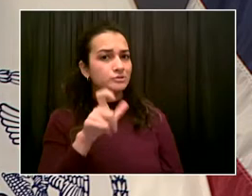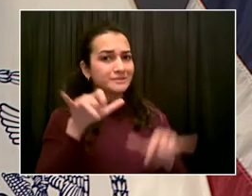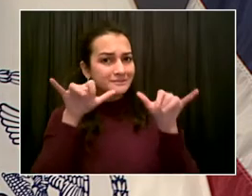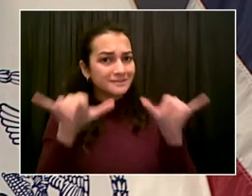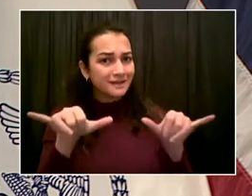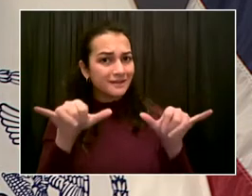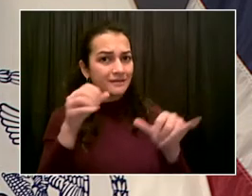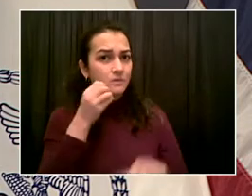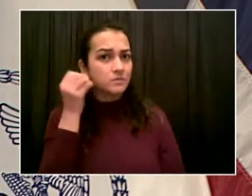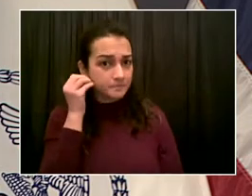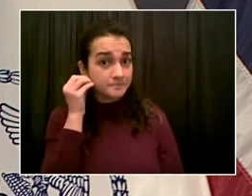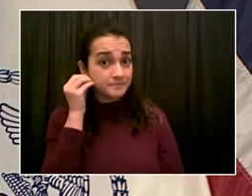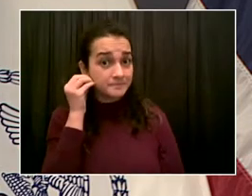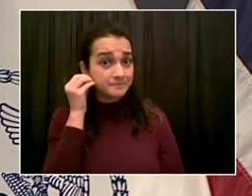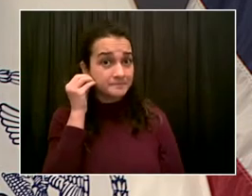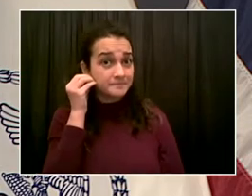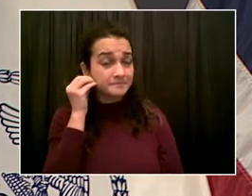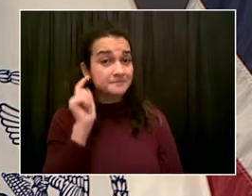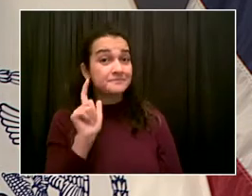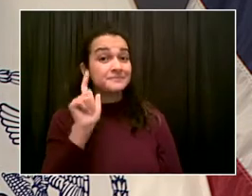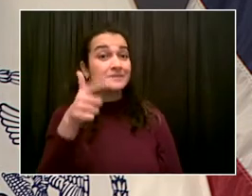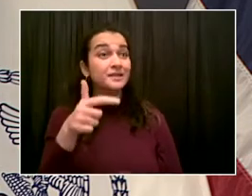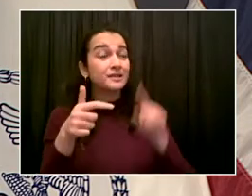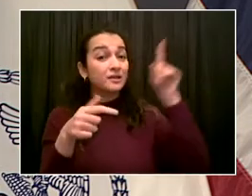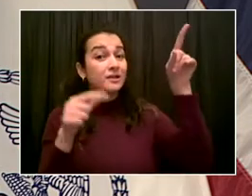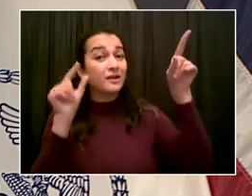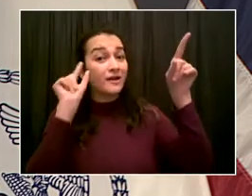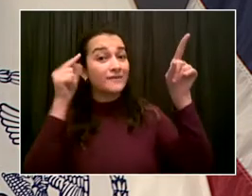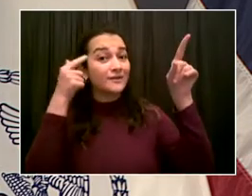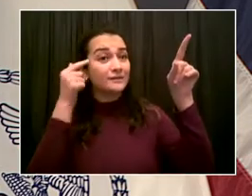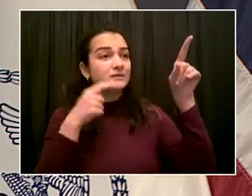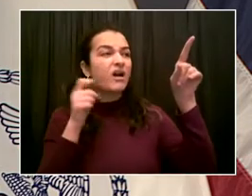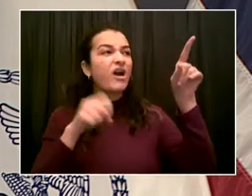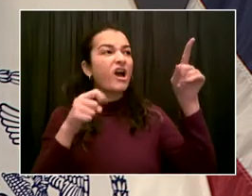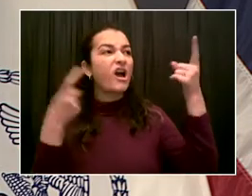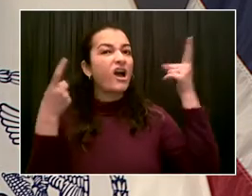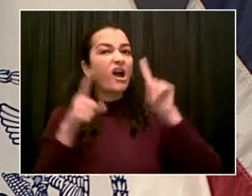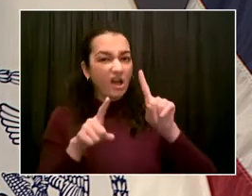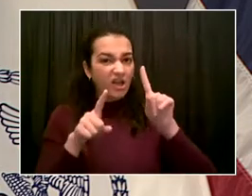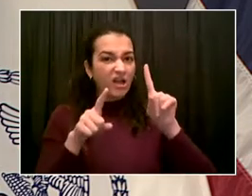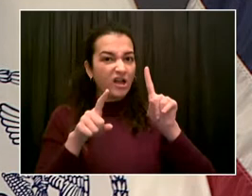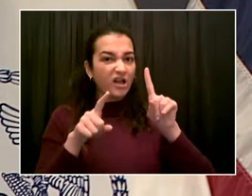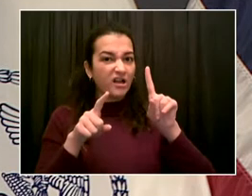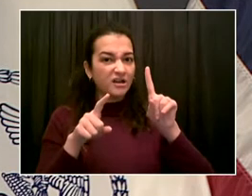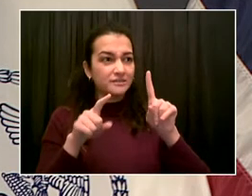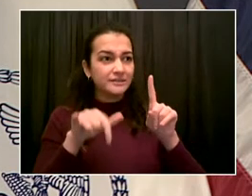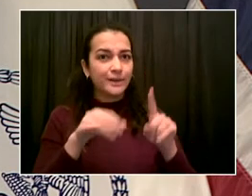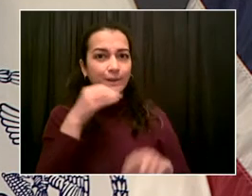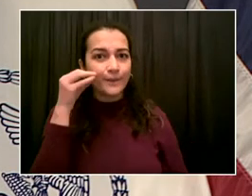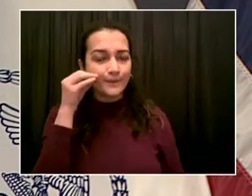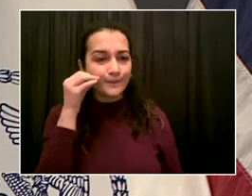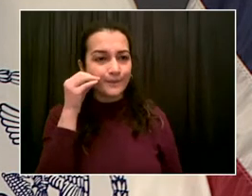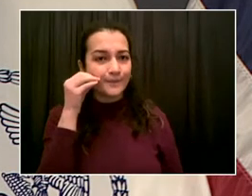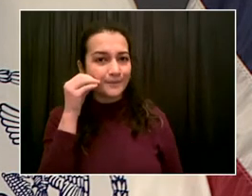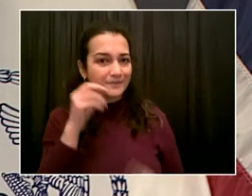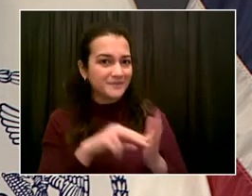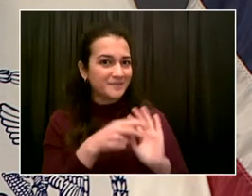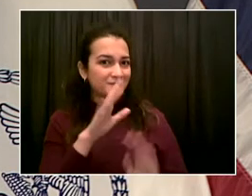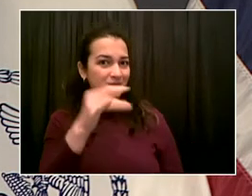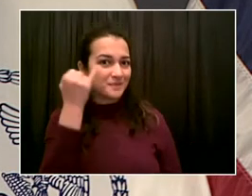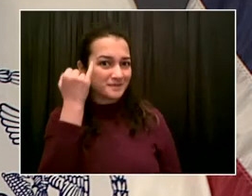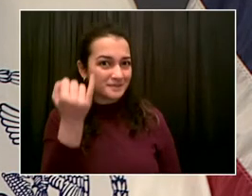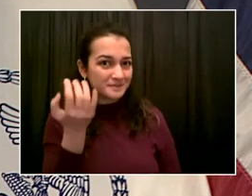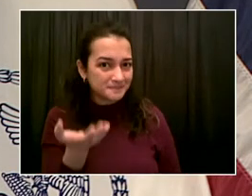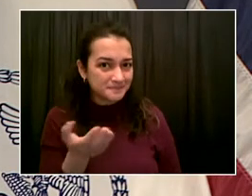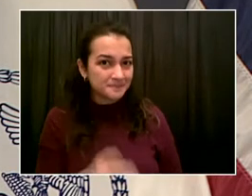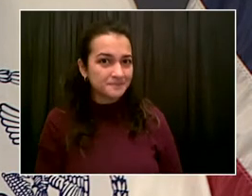stronger measure now, even if you learn two or three weeks from now, yep, the vaccine still work, nothing to be alarmed